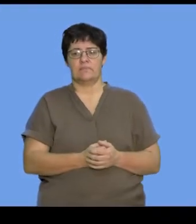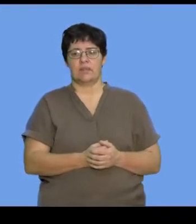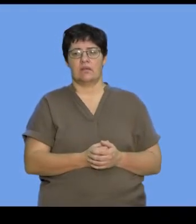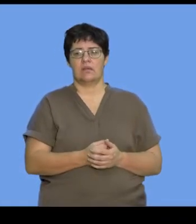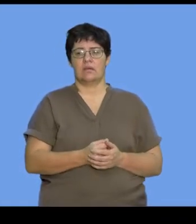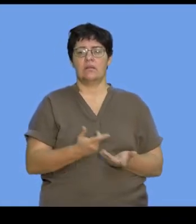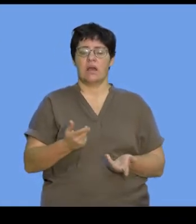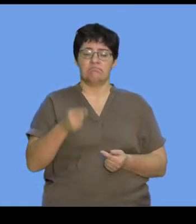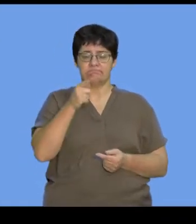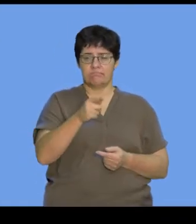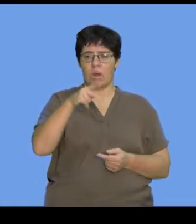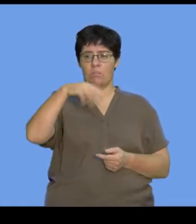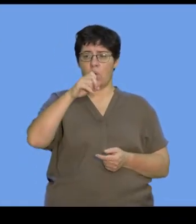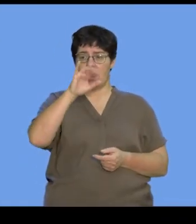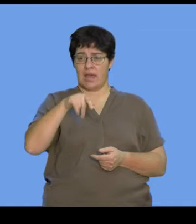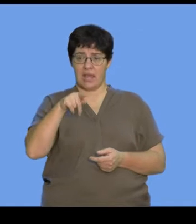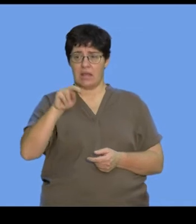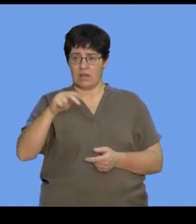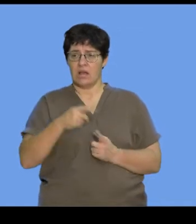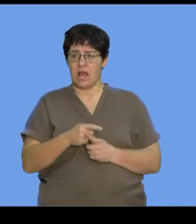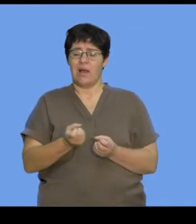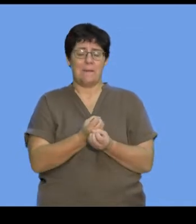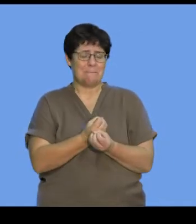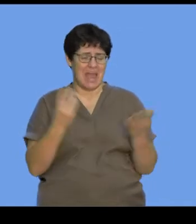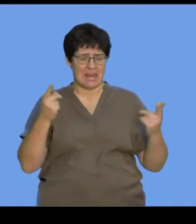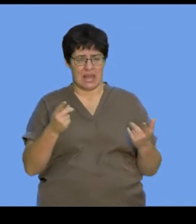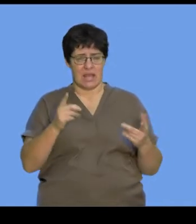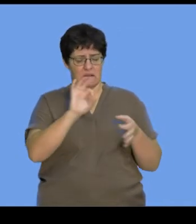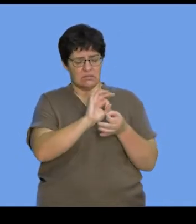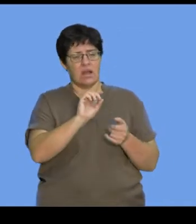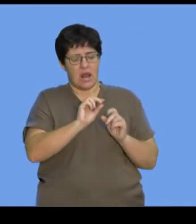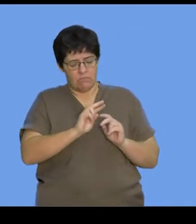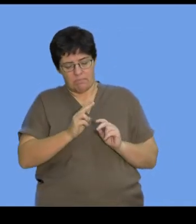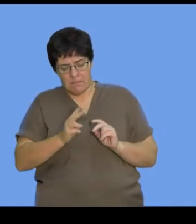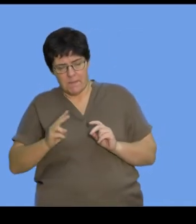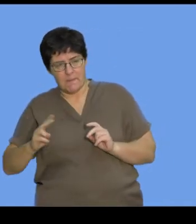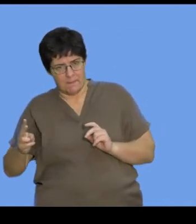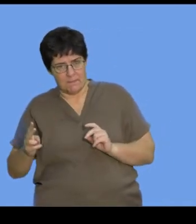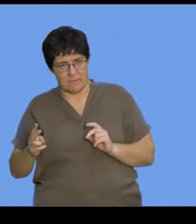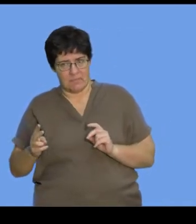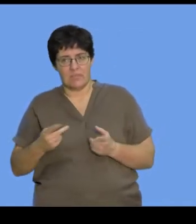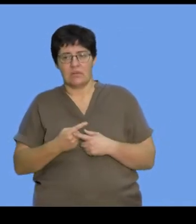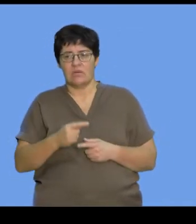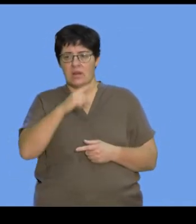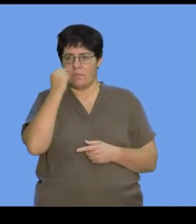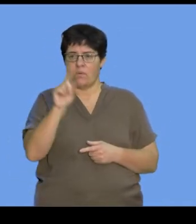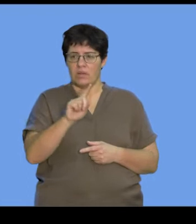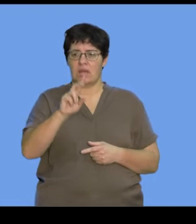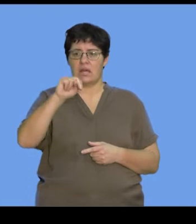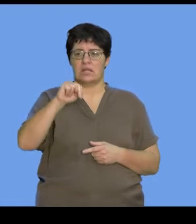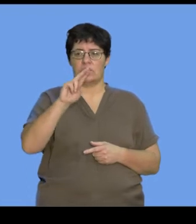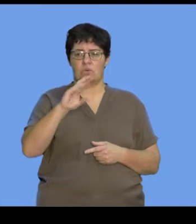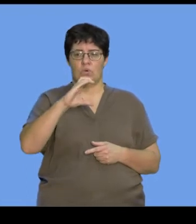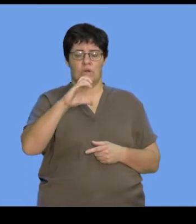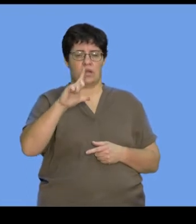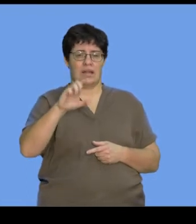polynucleotide is a very large molecule made up of a string of repeating smaller units called nucleotides. And this